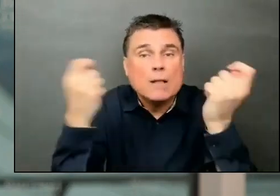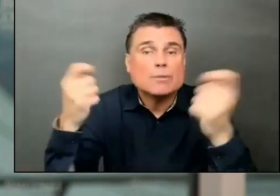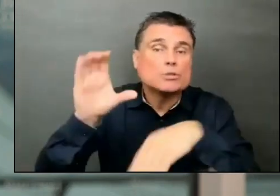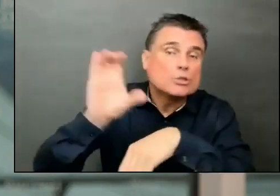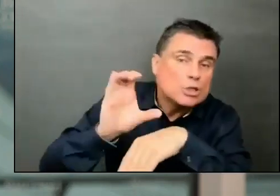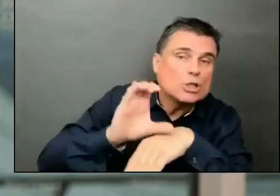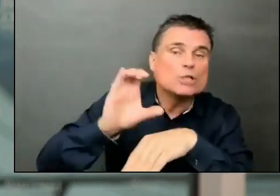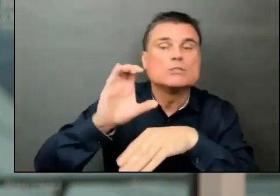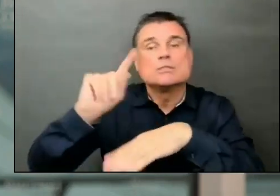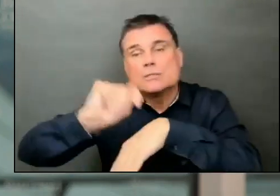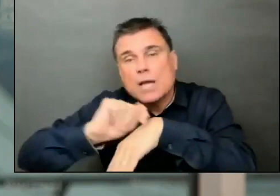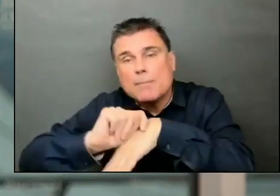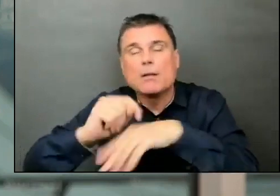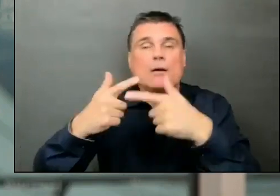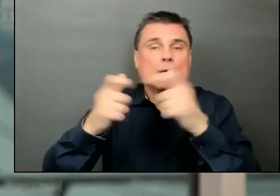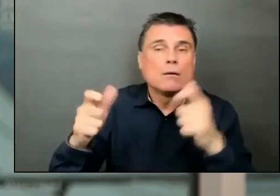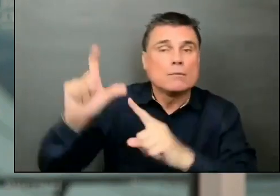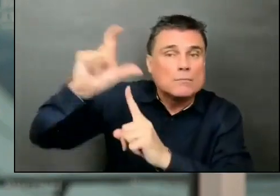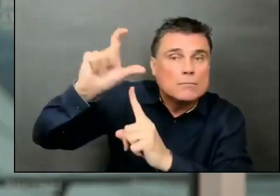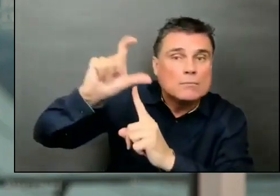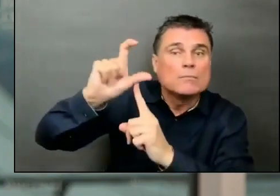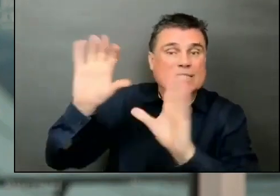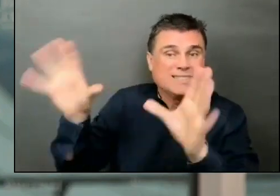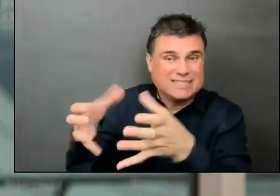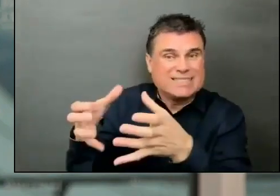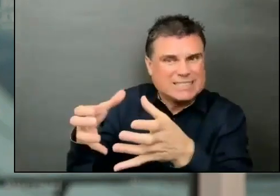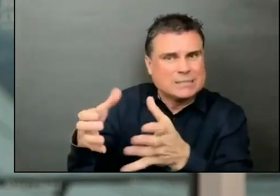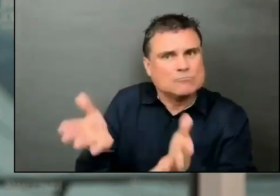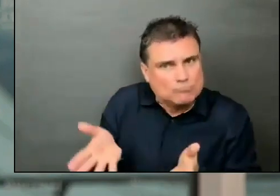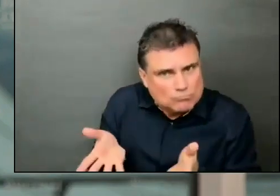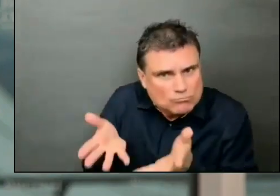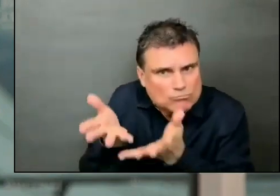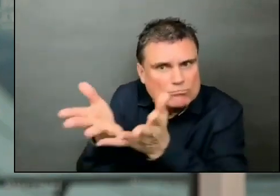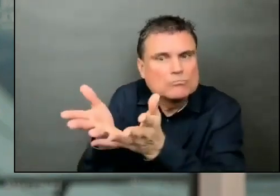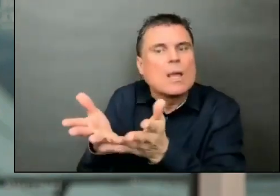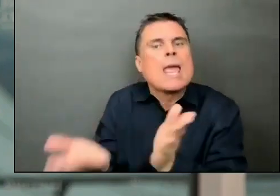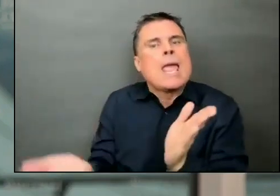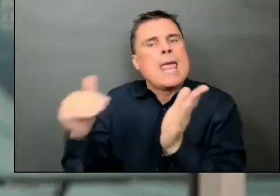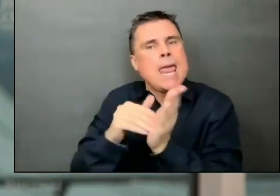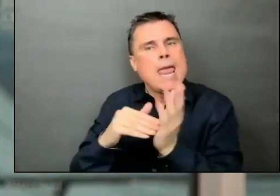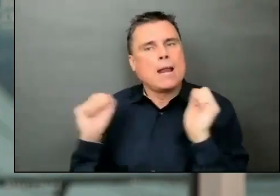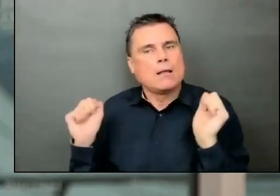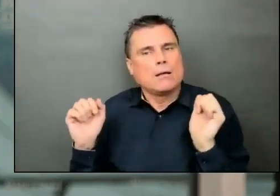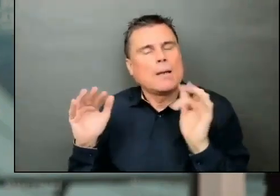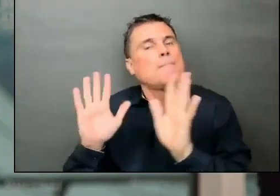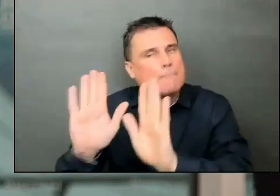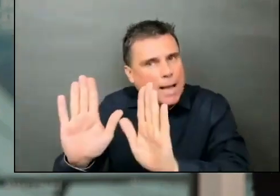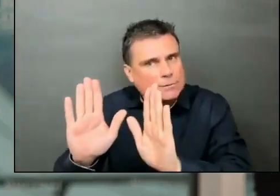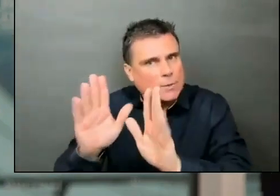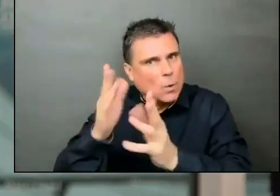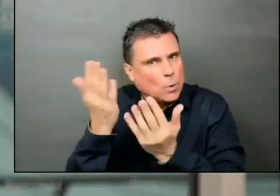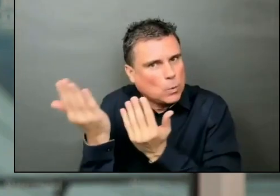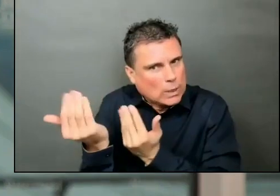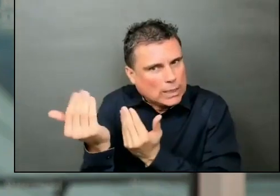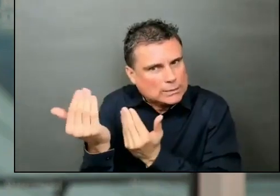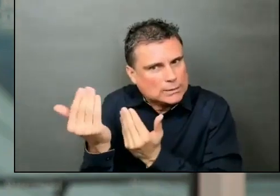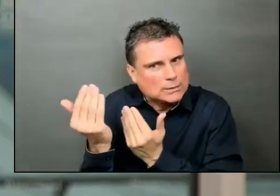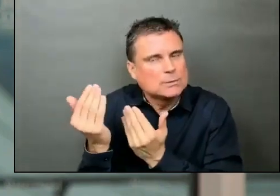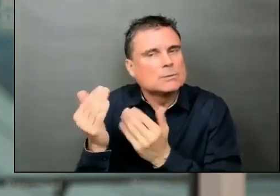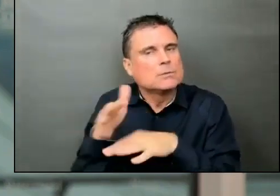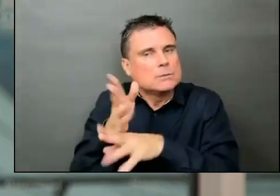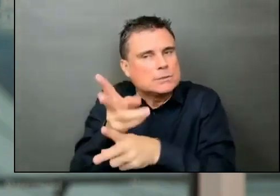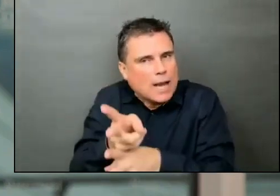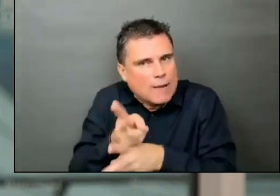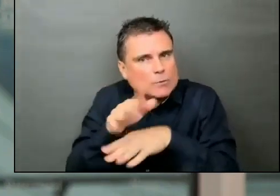and all of us can start to resume some of those important social interactions in a moderate